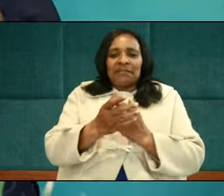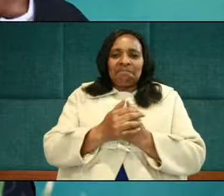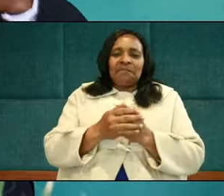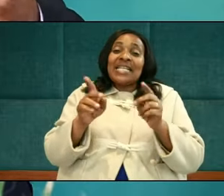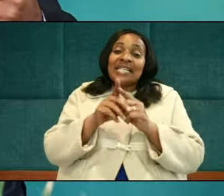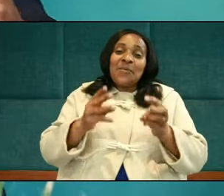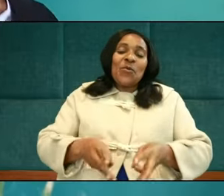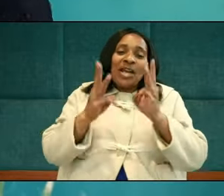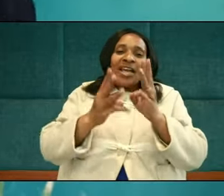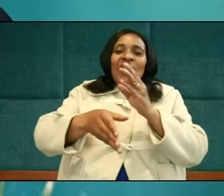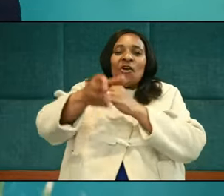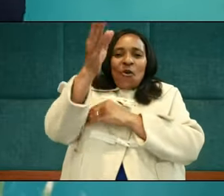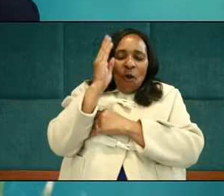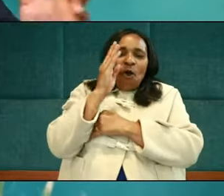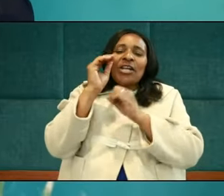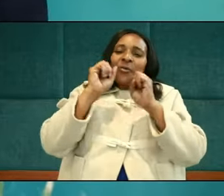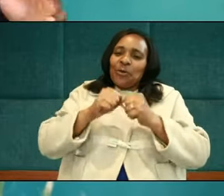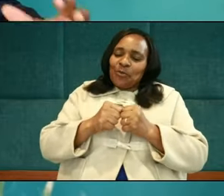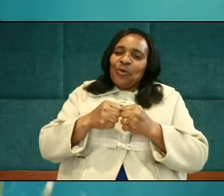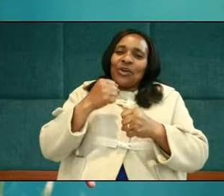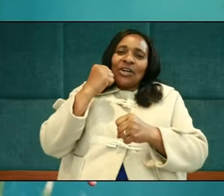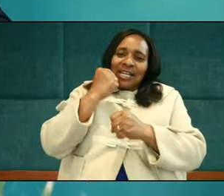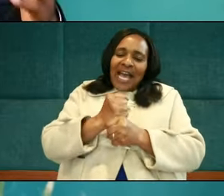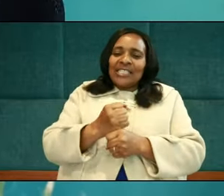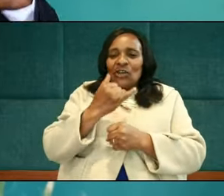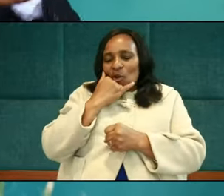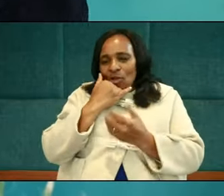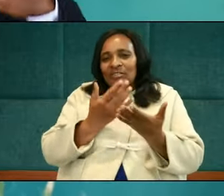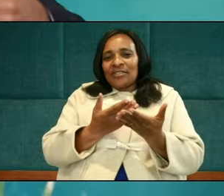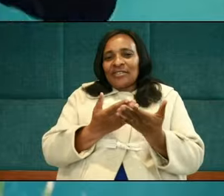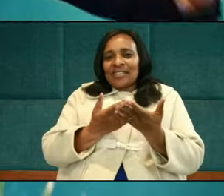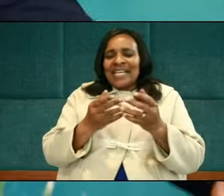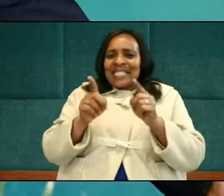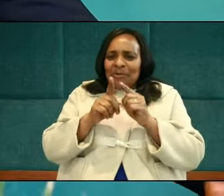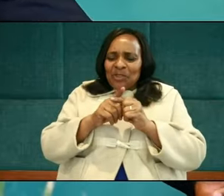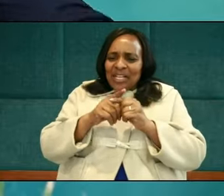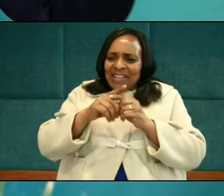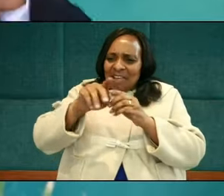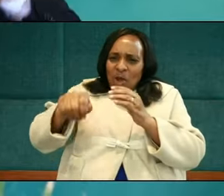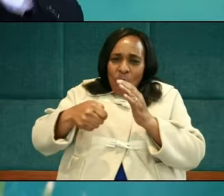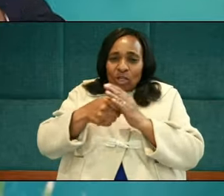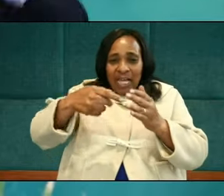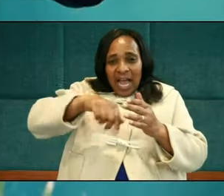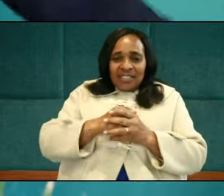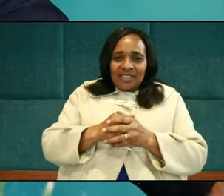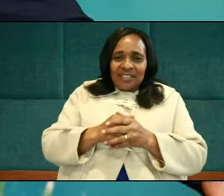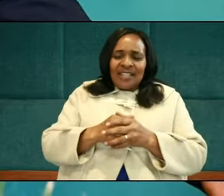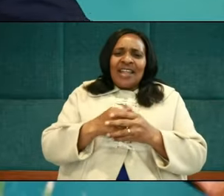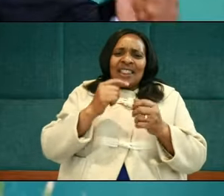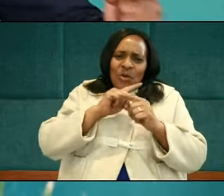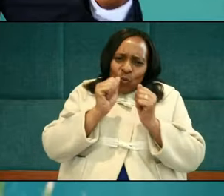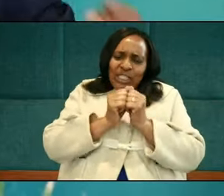that God, spite of the different evils we've done against him, looks on us in pity. He looks on us in